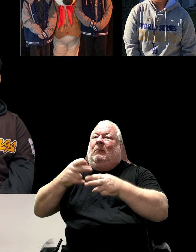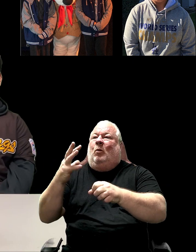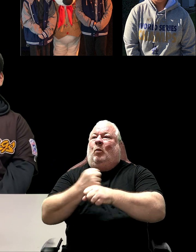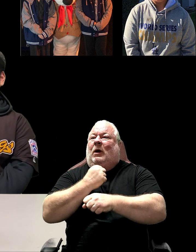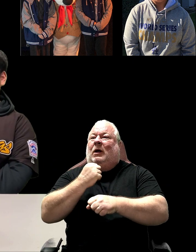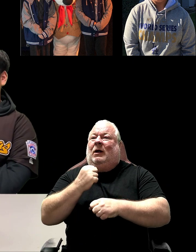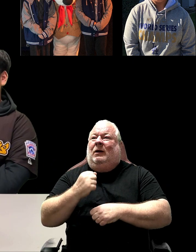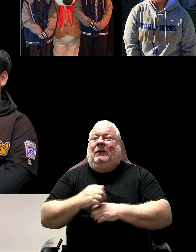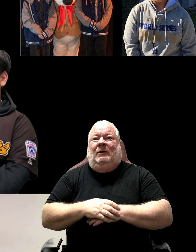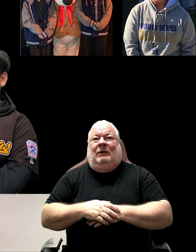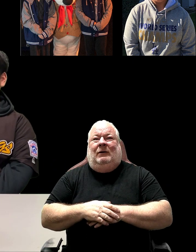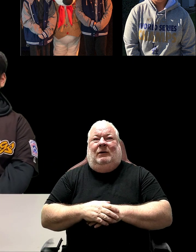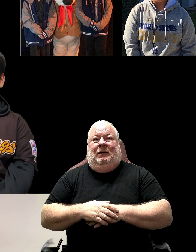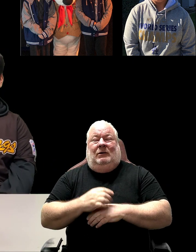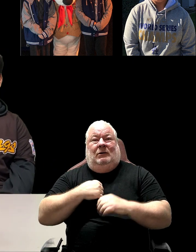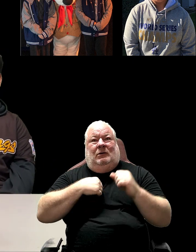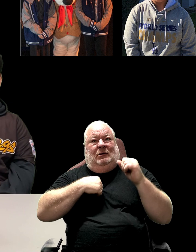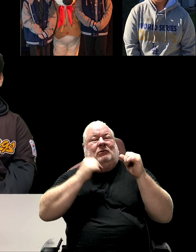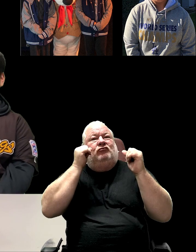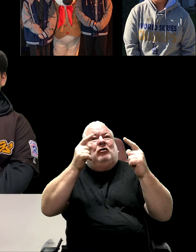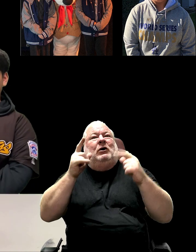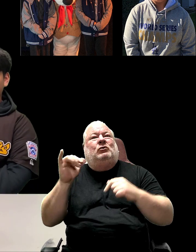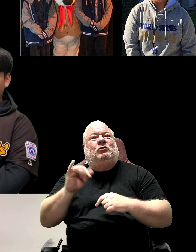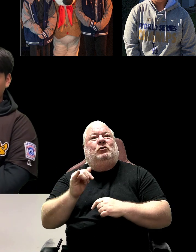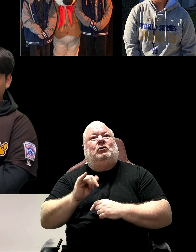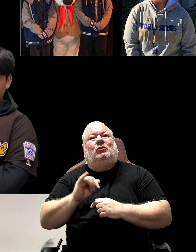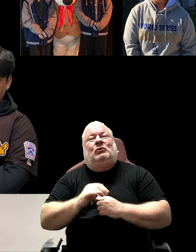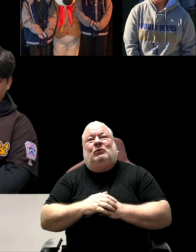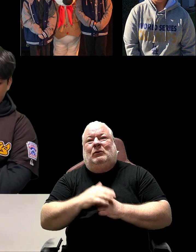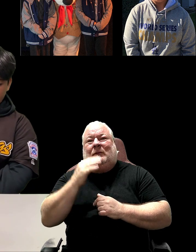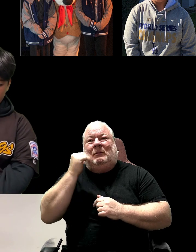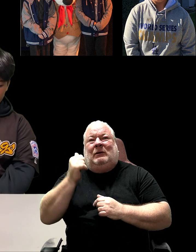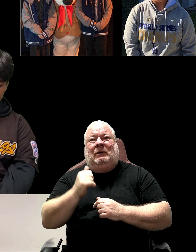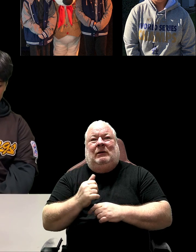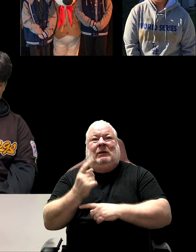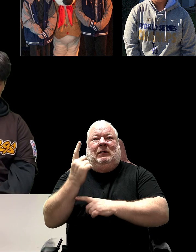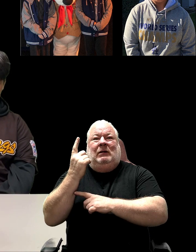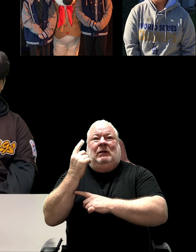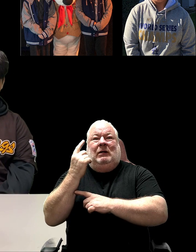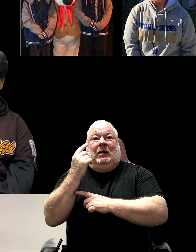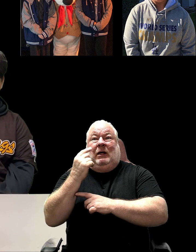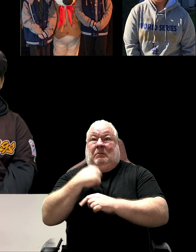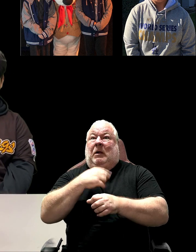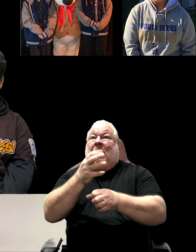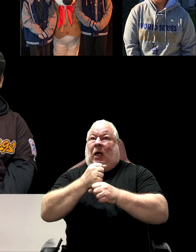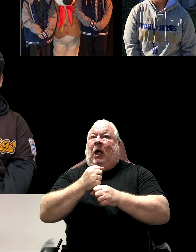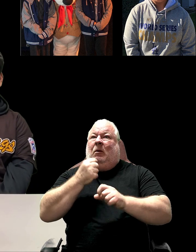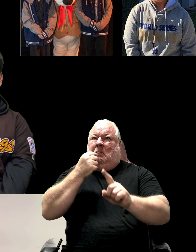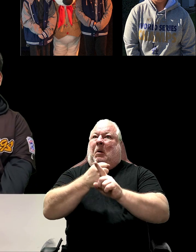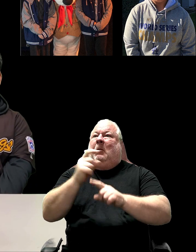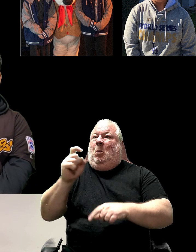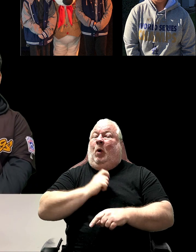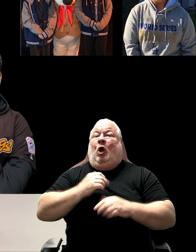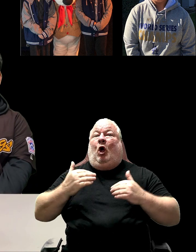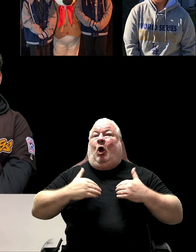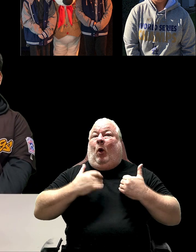I felt surprised because last year when I got Youth of the Month,